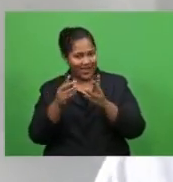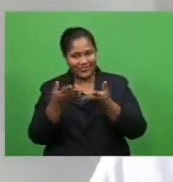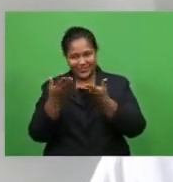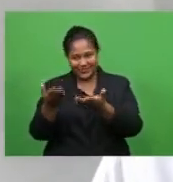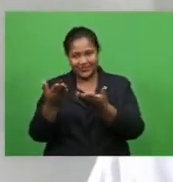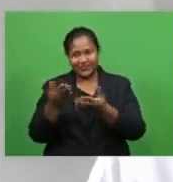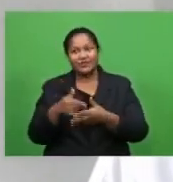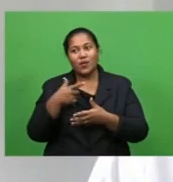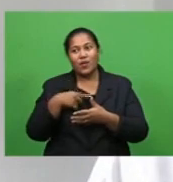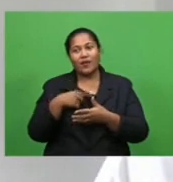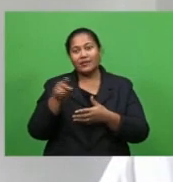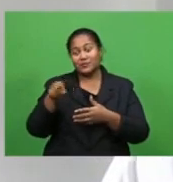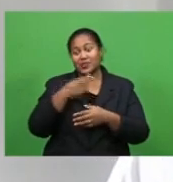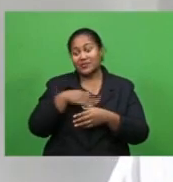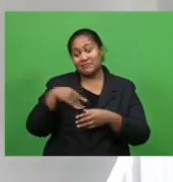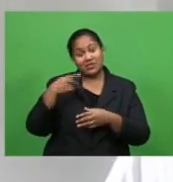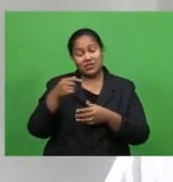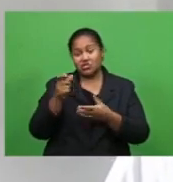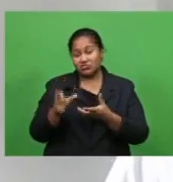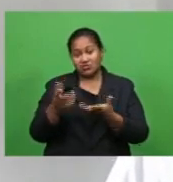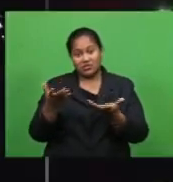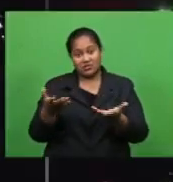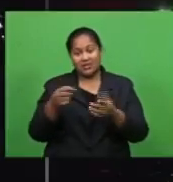it's from within the Ministry or outside of the Ministry.